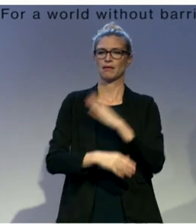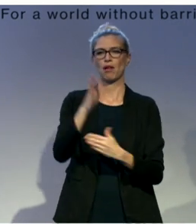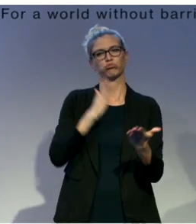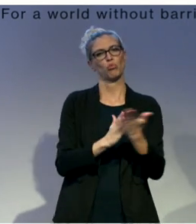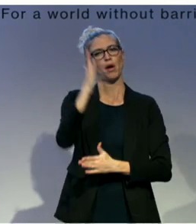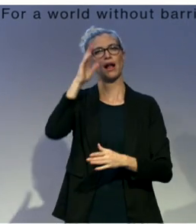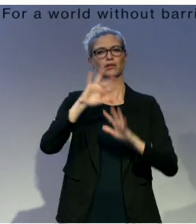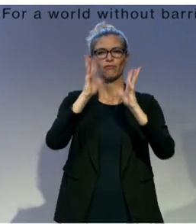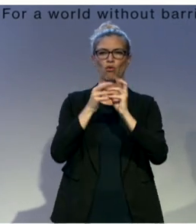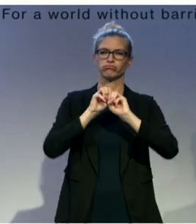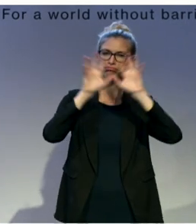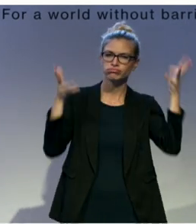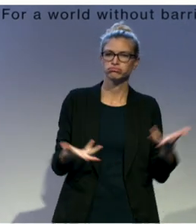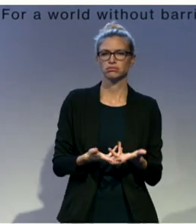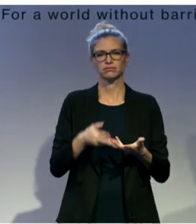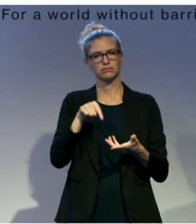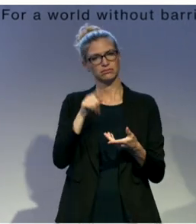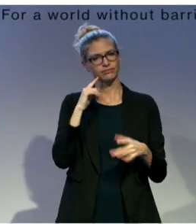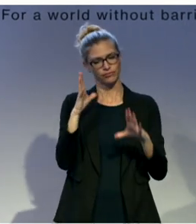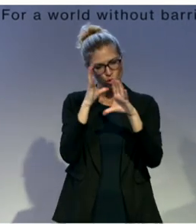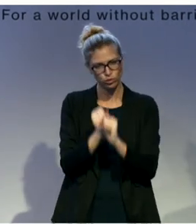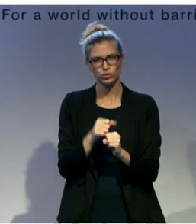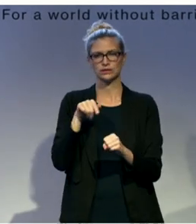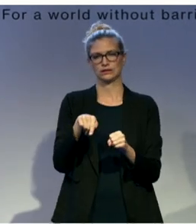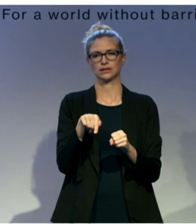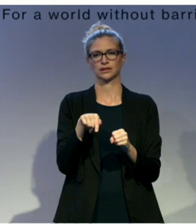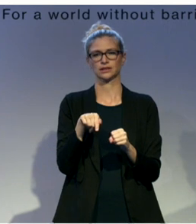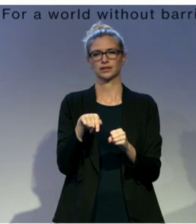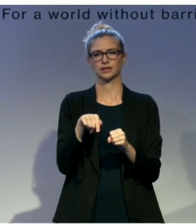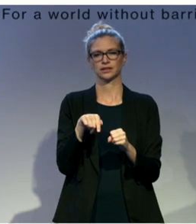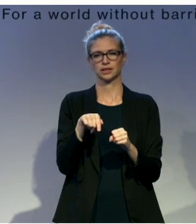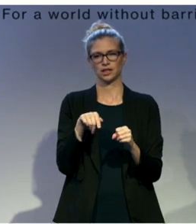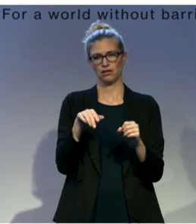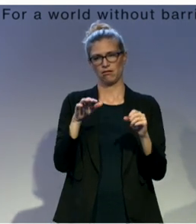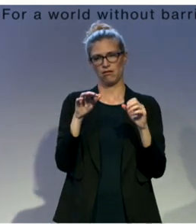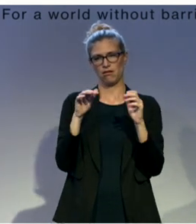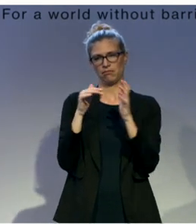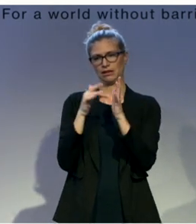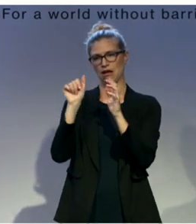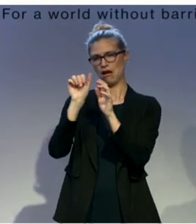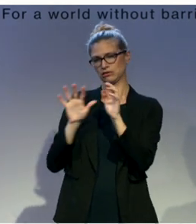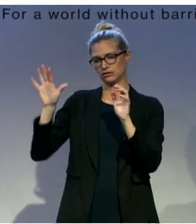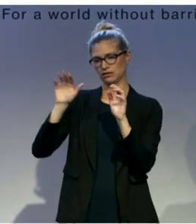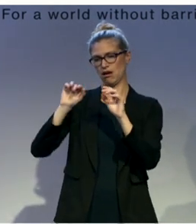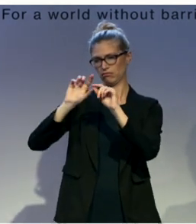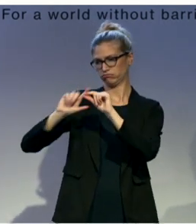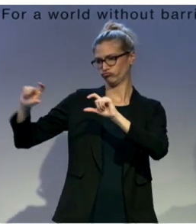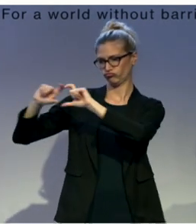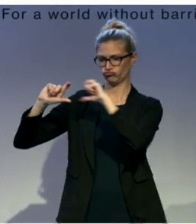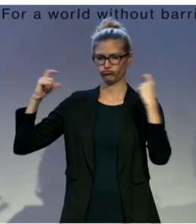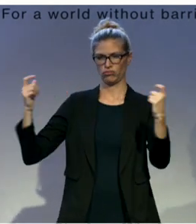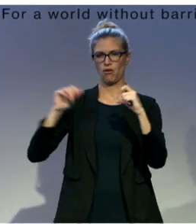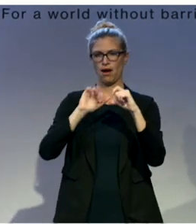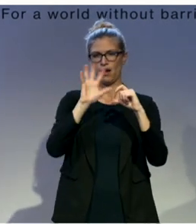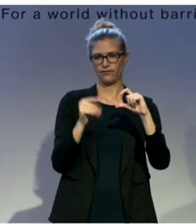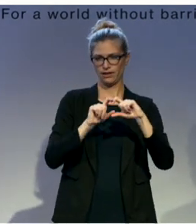on some of our recent programming in the Middle East and North Africa, where we are working to empower deaf communities through